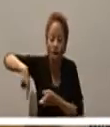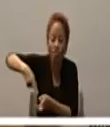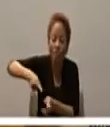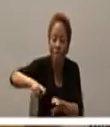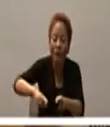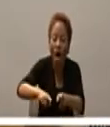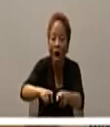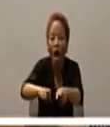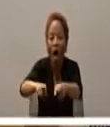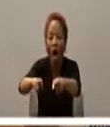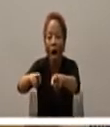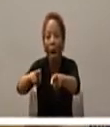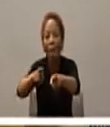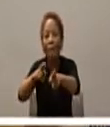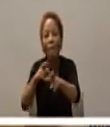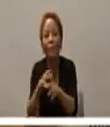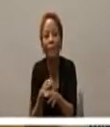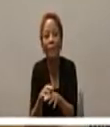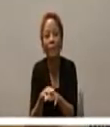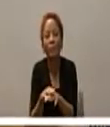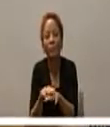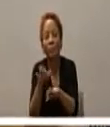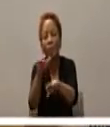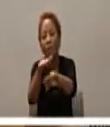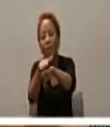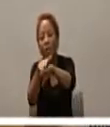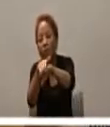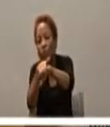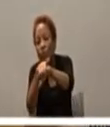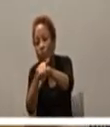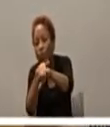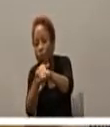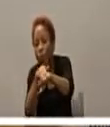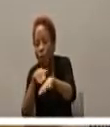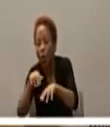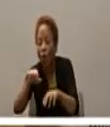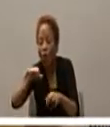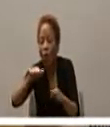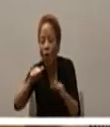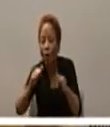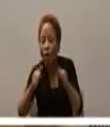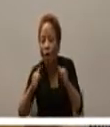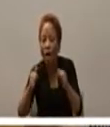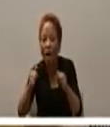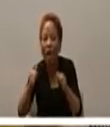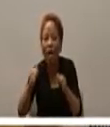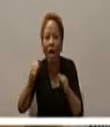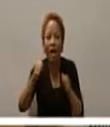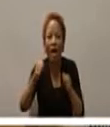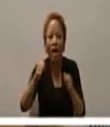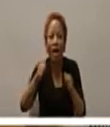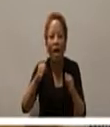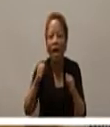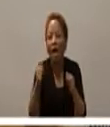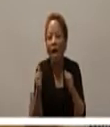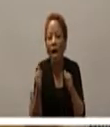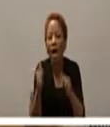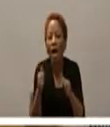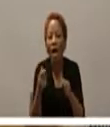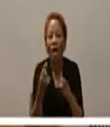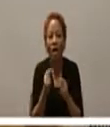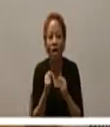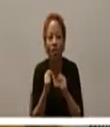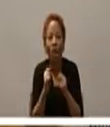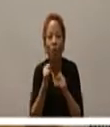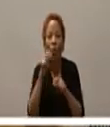you'd have to slow down they'd be washed out a little bit you have to slow I'm going as quickly as I can and it